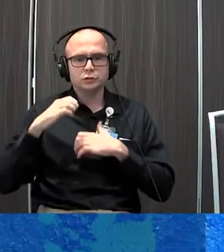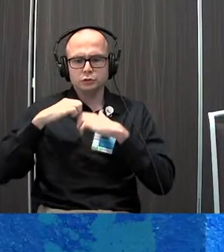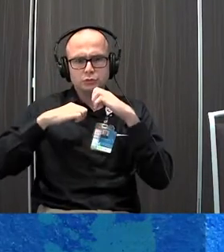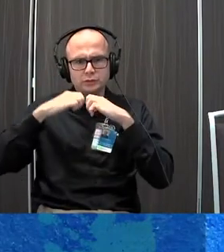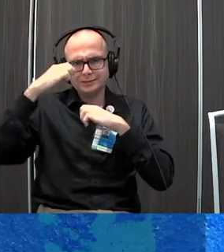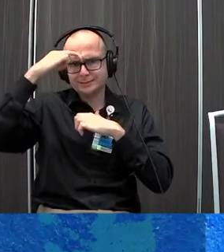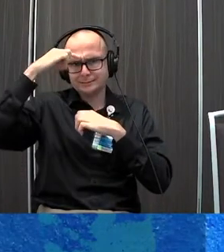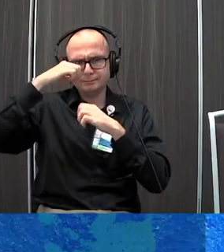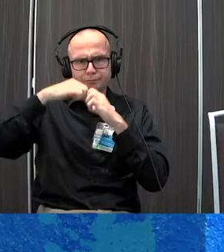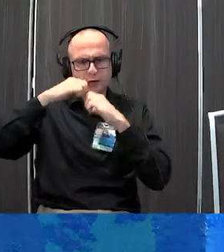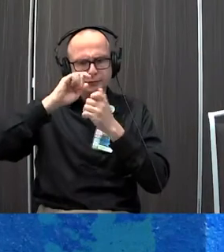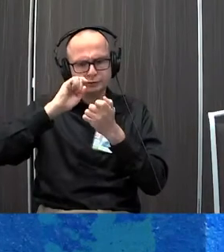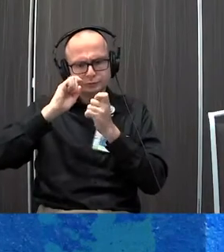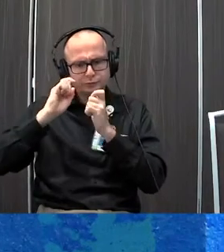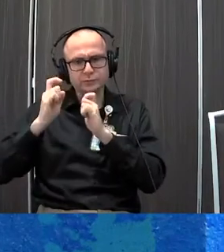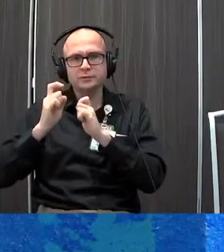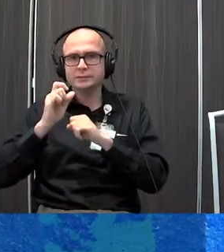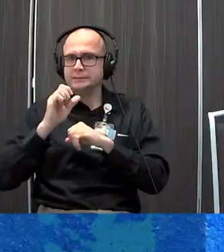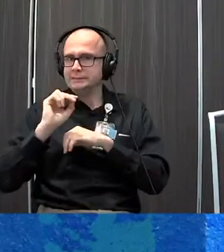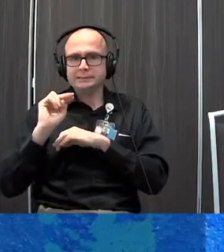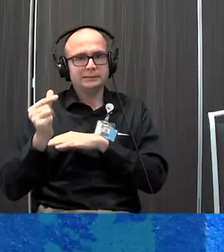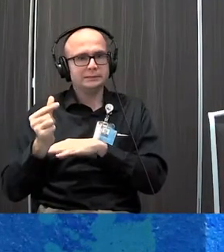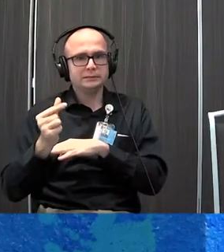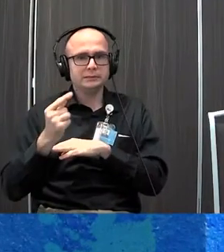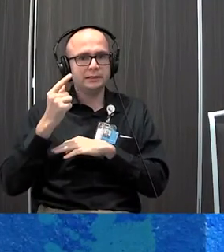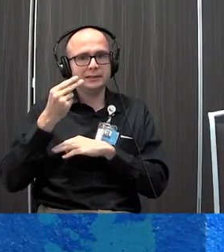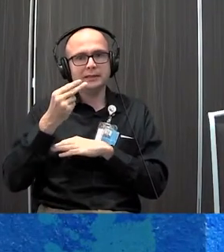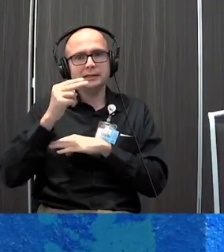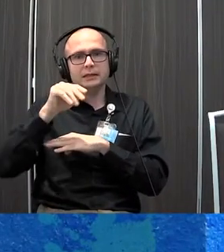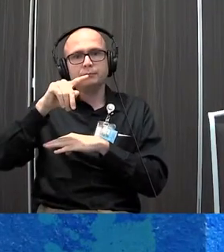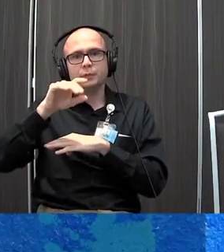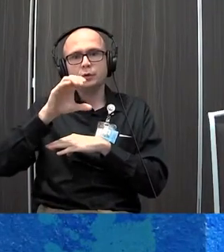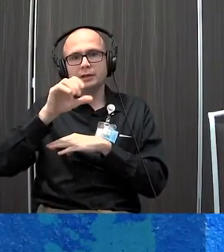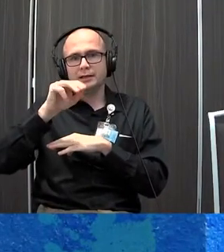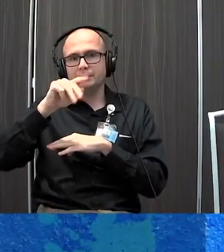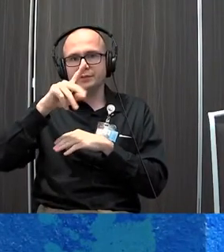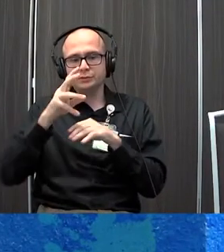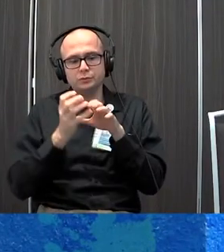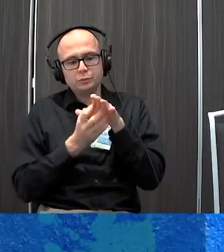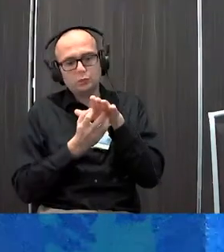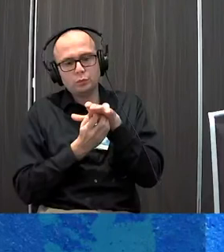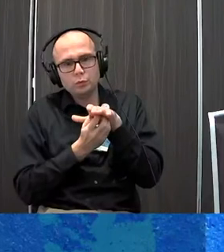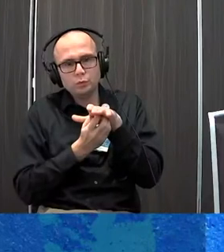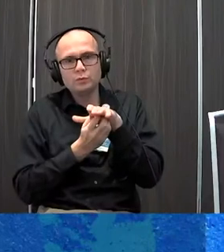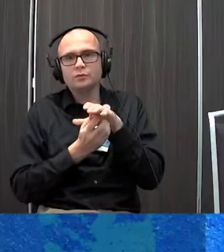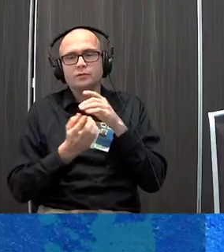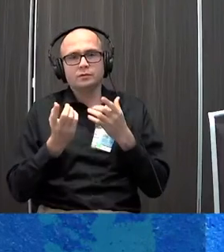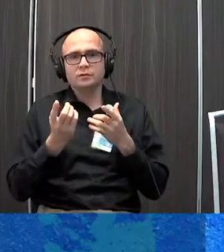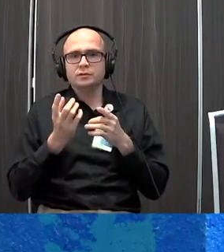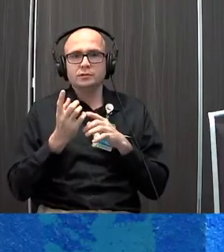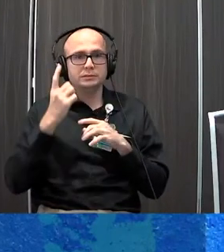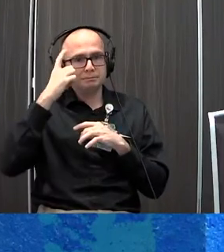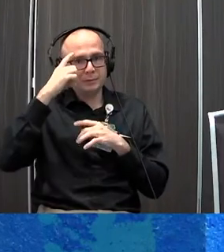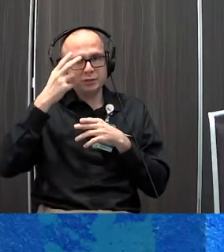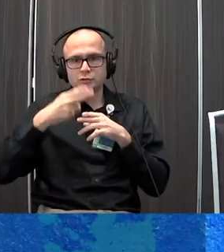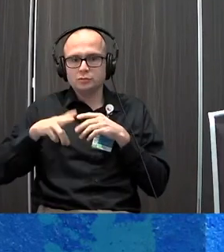change within our brain that are not good for us. Our hippocampus atrophies or shrinks. And one of the things that your hippocampus does is it's short-term